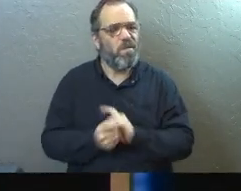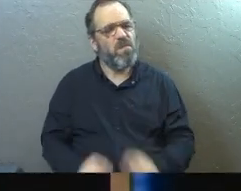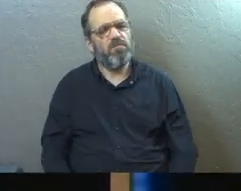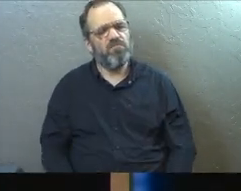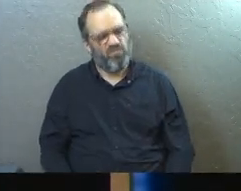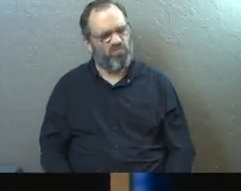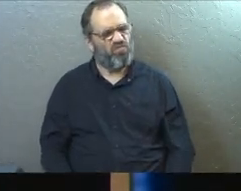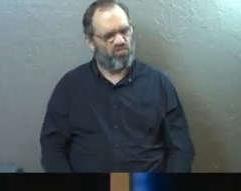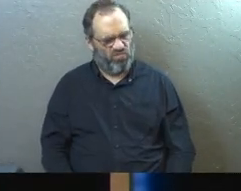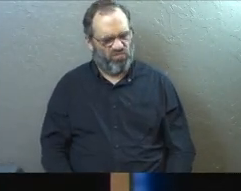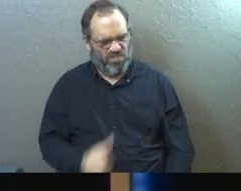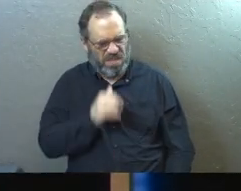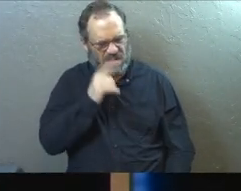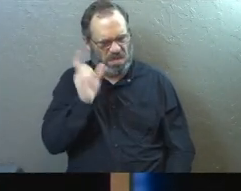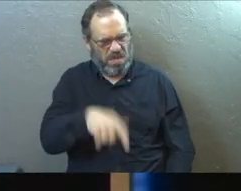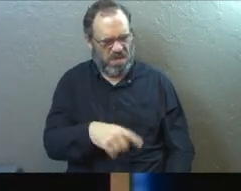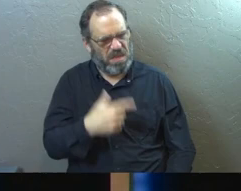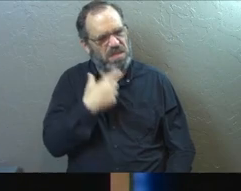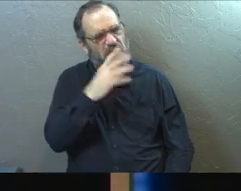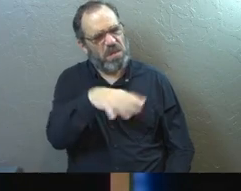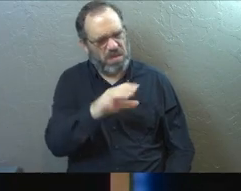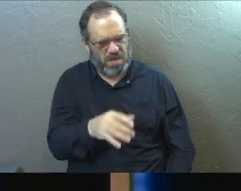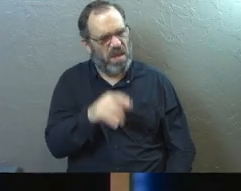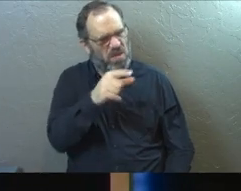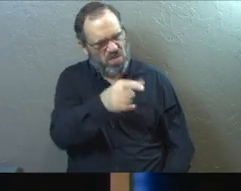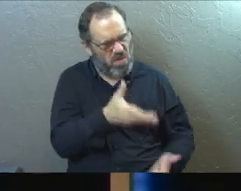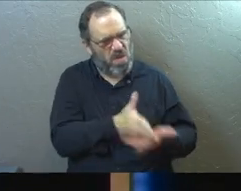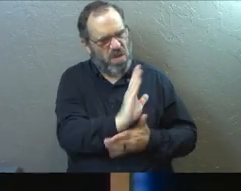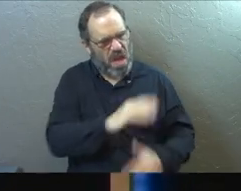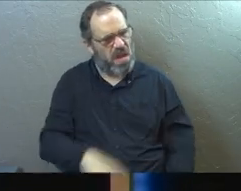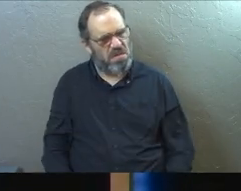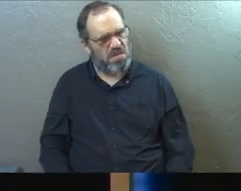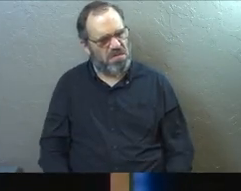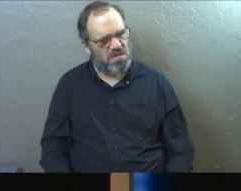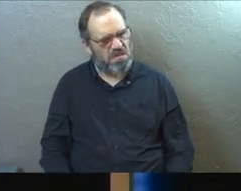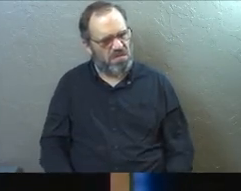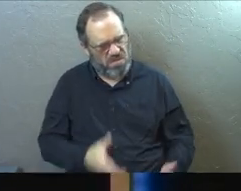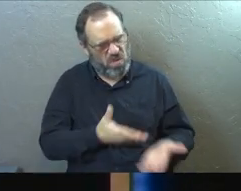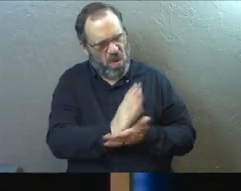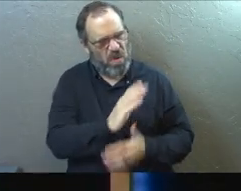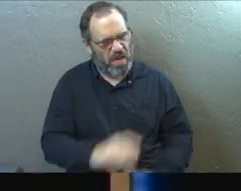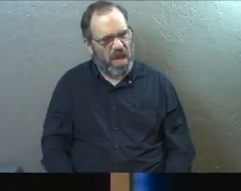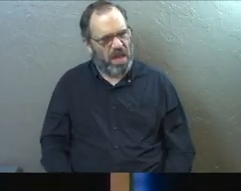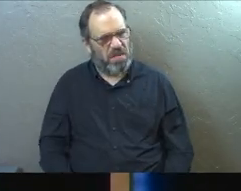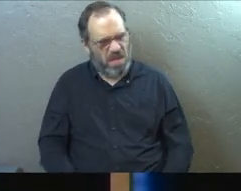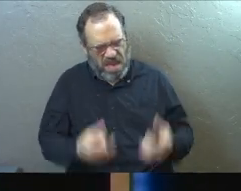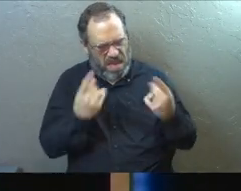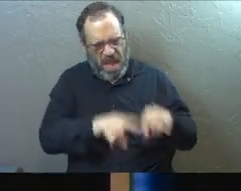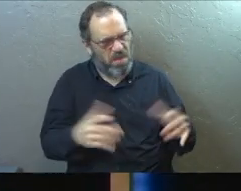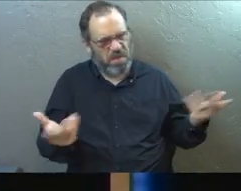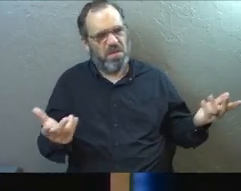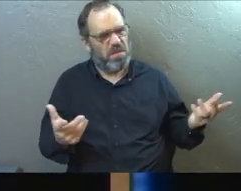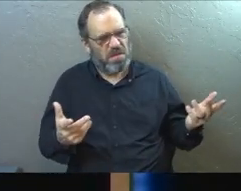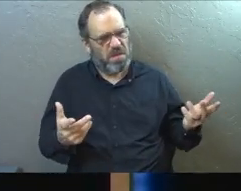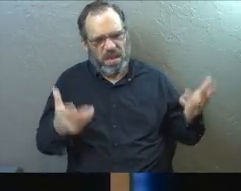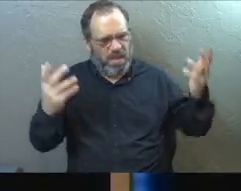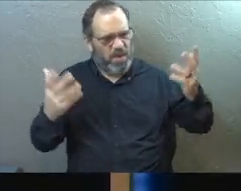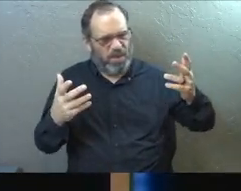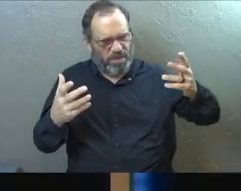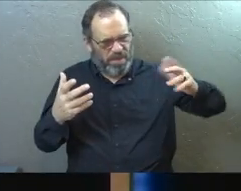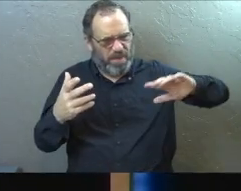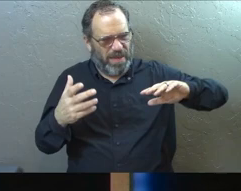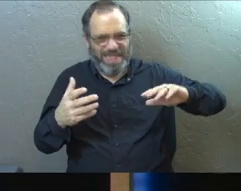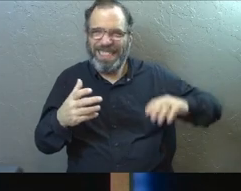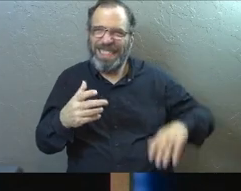just said, man, like this doesn't need to be said, but let me just say it like you're okay. And like this happens, you know, and it like the